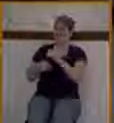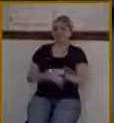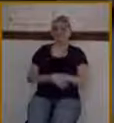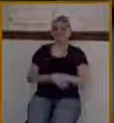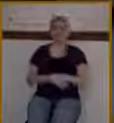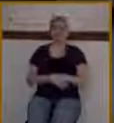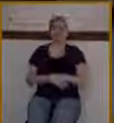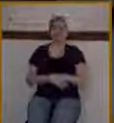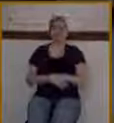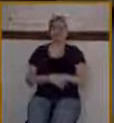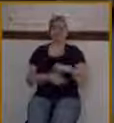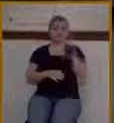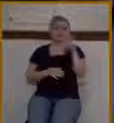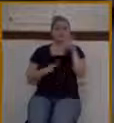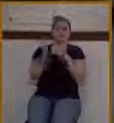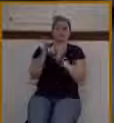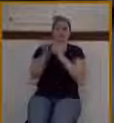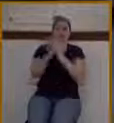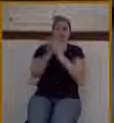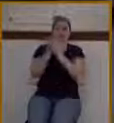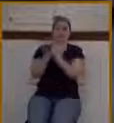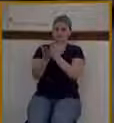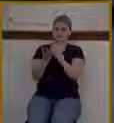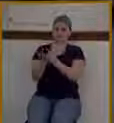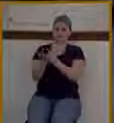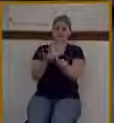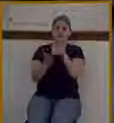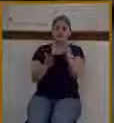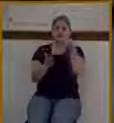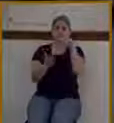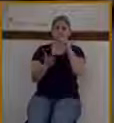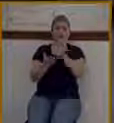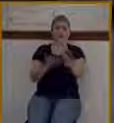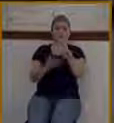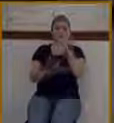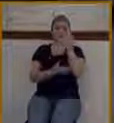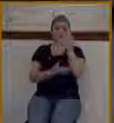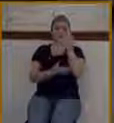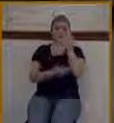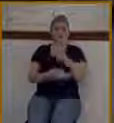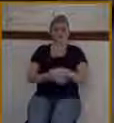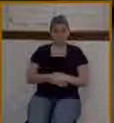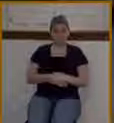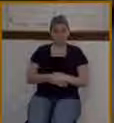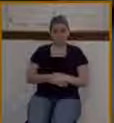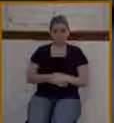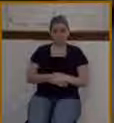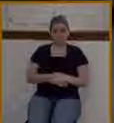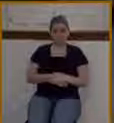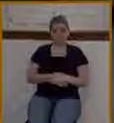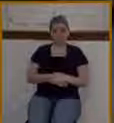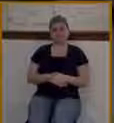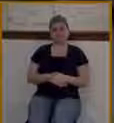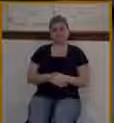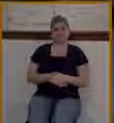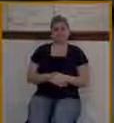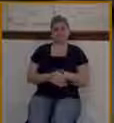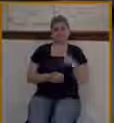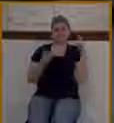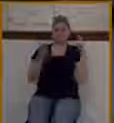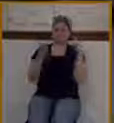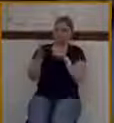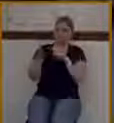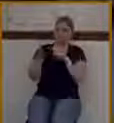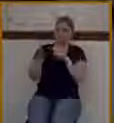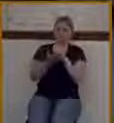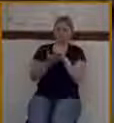Would you open your Bibles this morning to the Gospel of Mark, chapter 11? The Gospel of Mark, chapter 11. We're going to be looking this